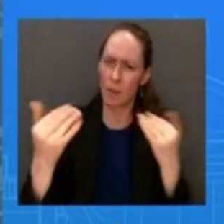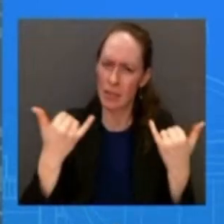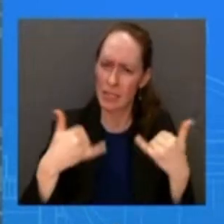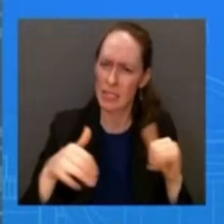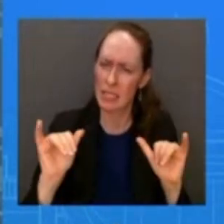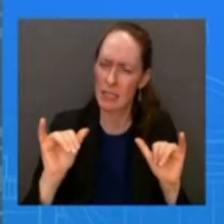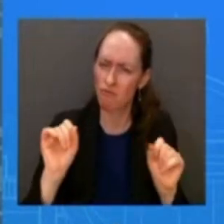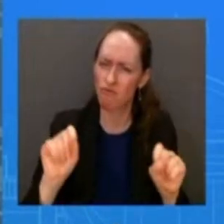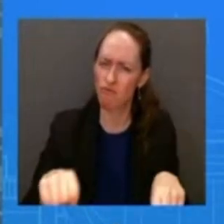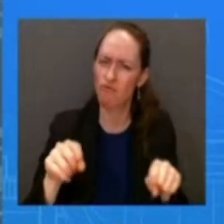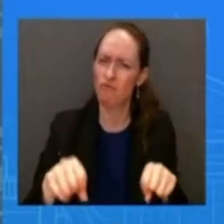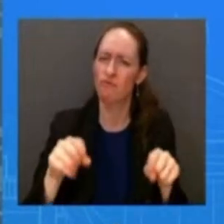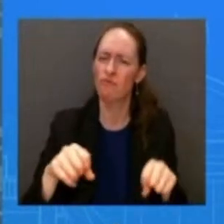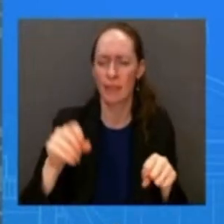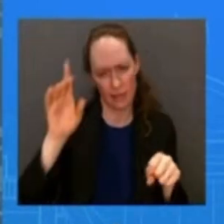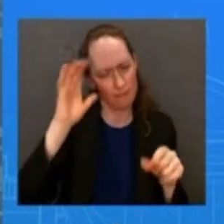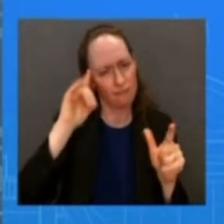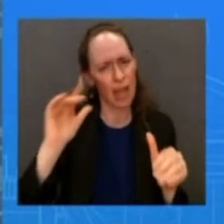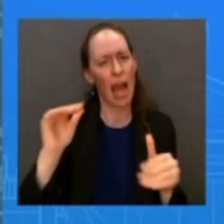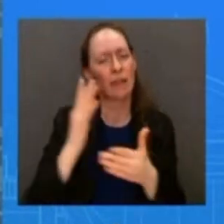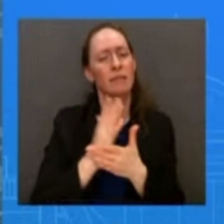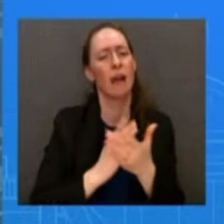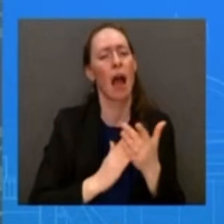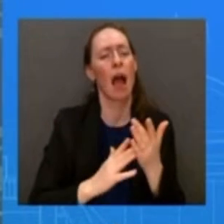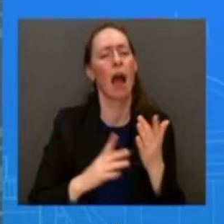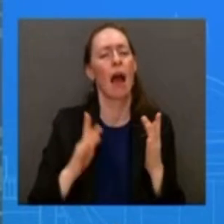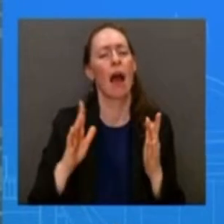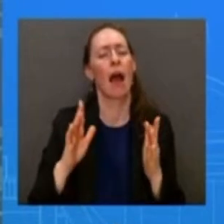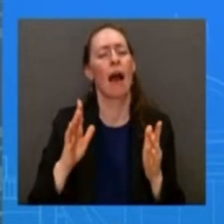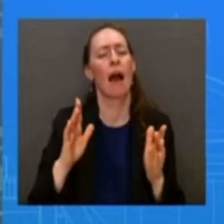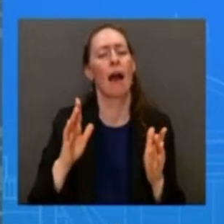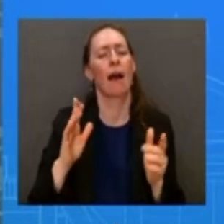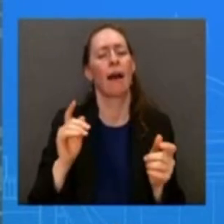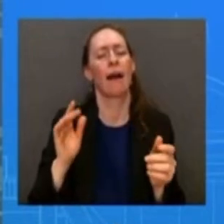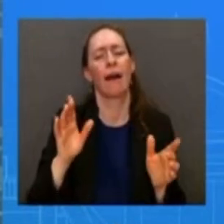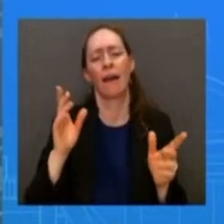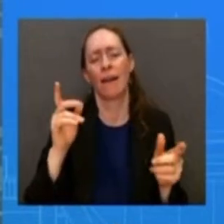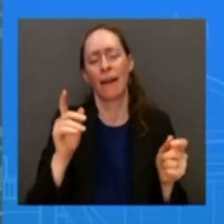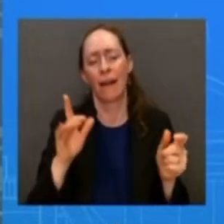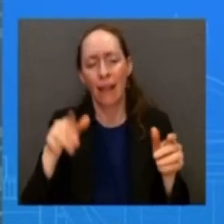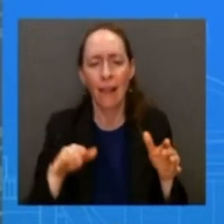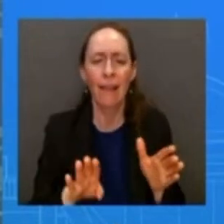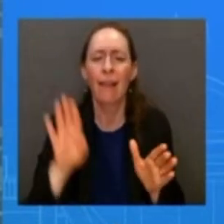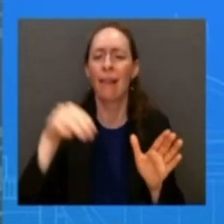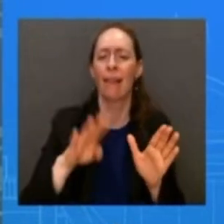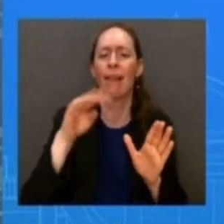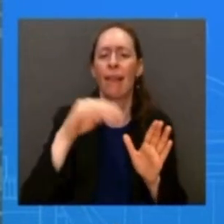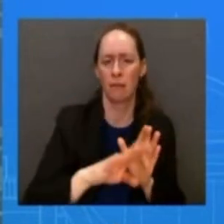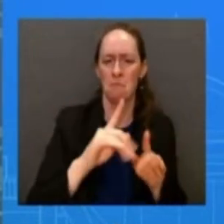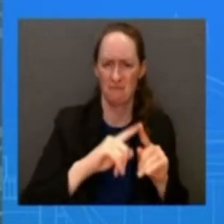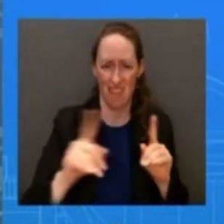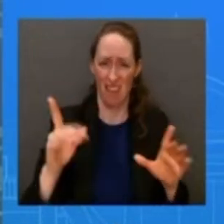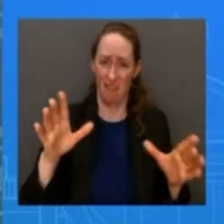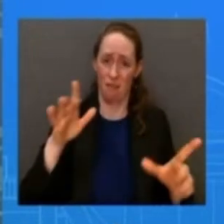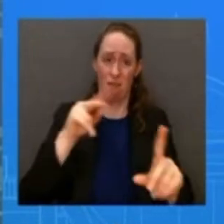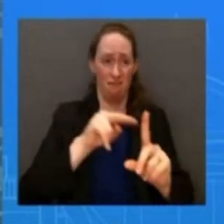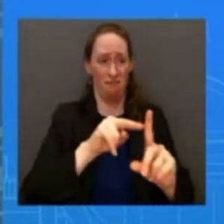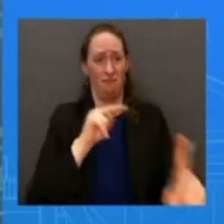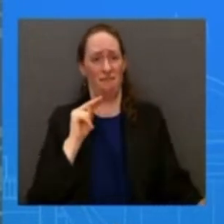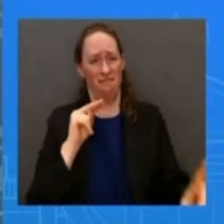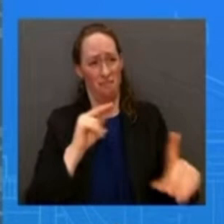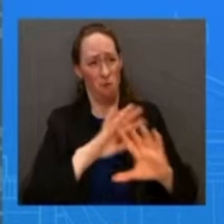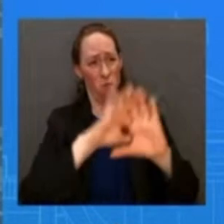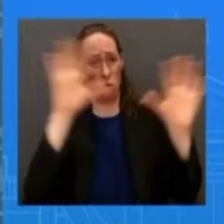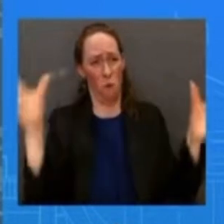we we realize that uh but there are some good data points here that we feel that it's important uh to point out as i just laid out before